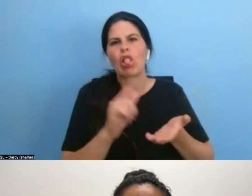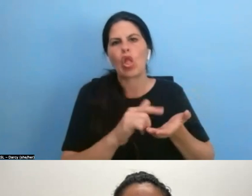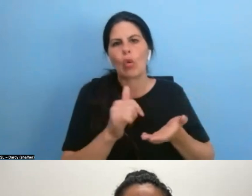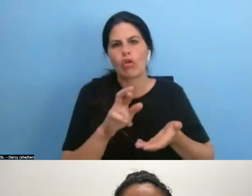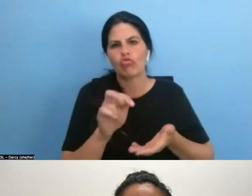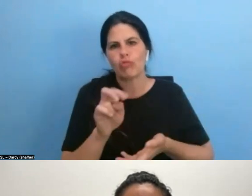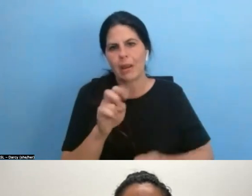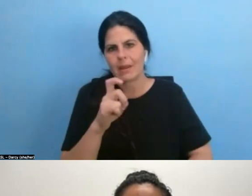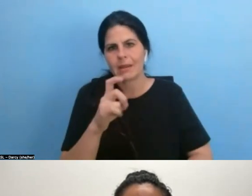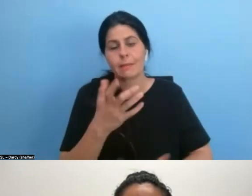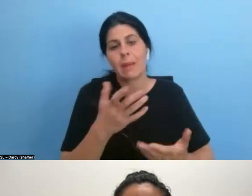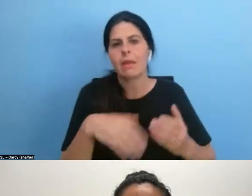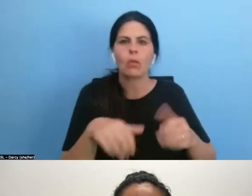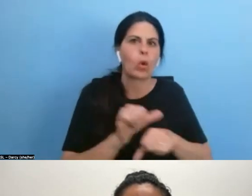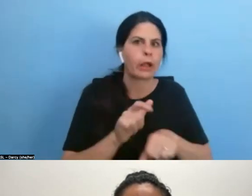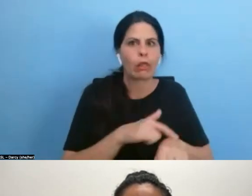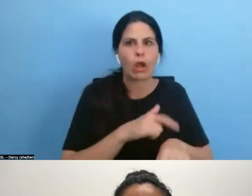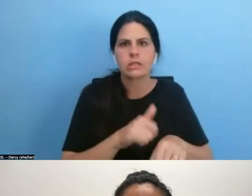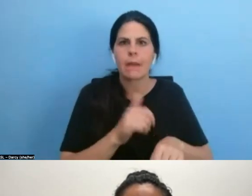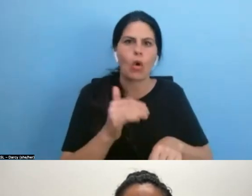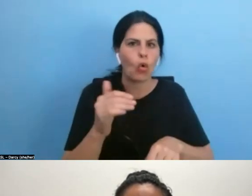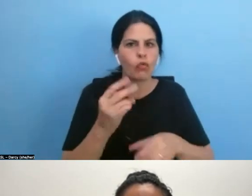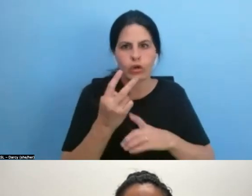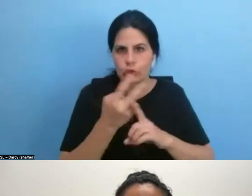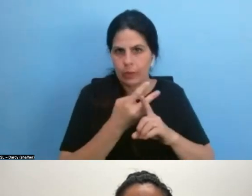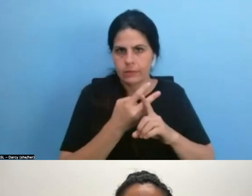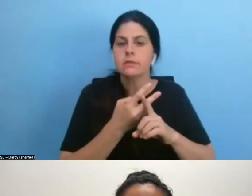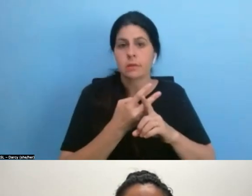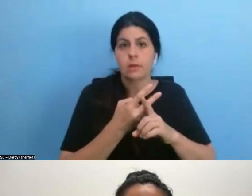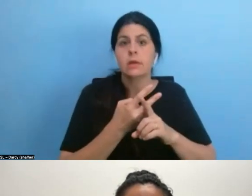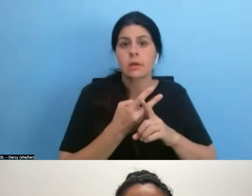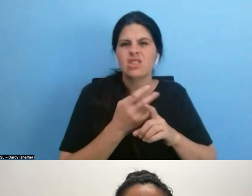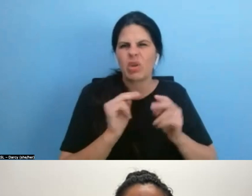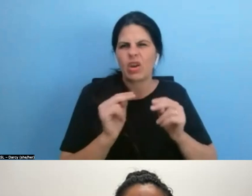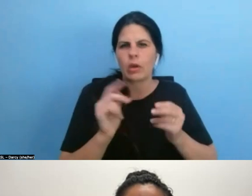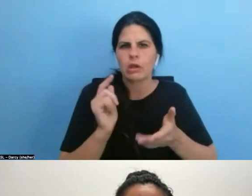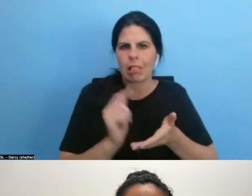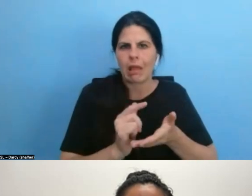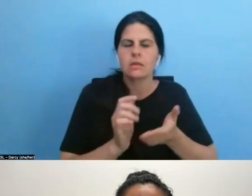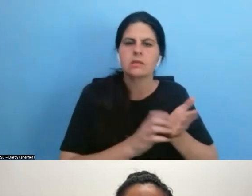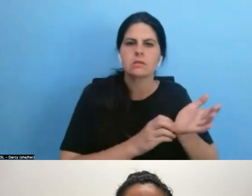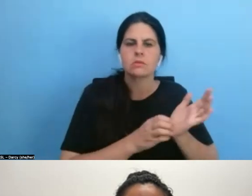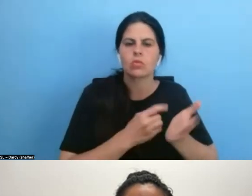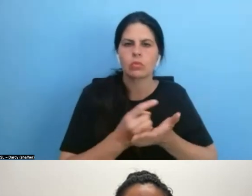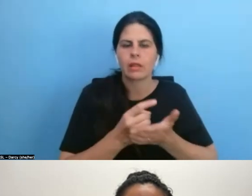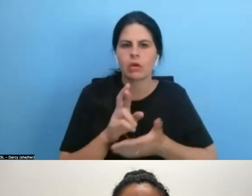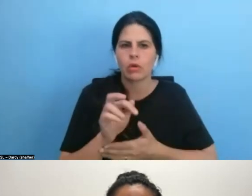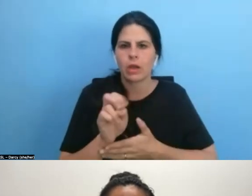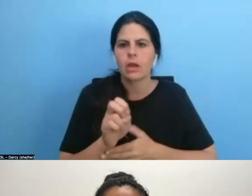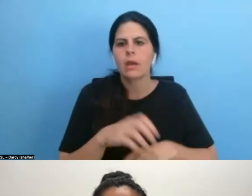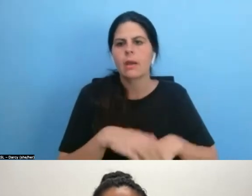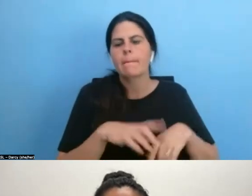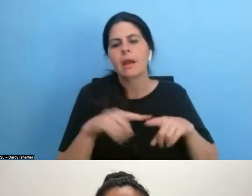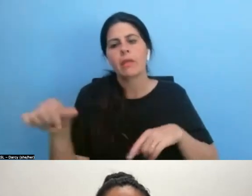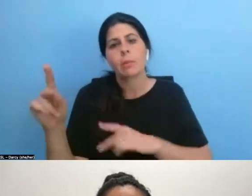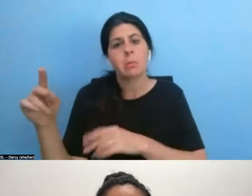working for more than that. In terms of how much, um, it should be paid. I've seen some people ask questions and people say in chat that